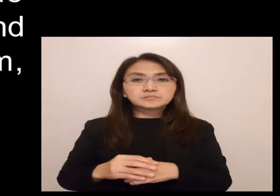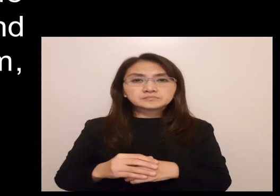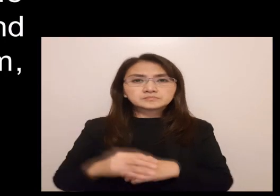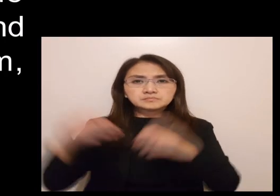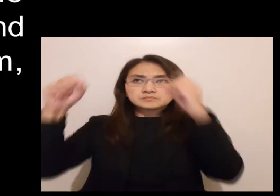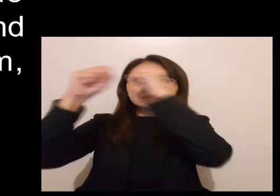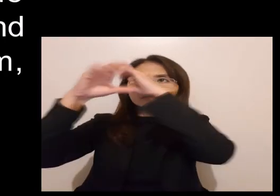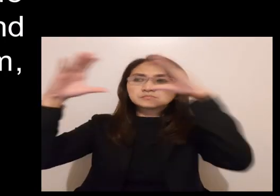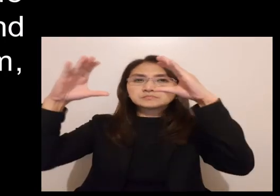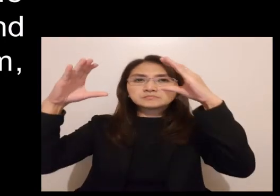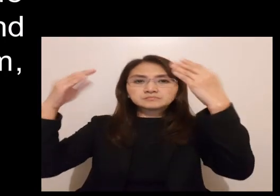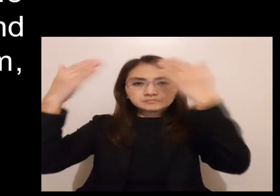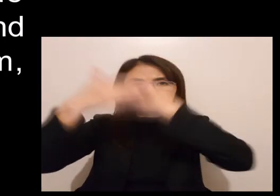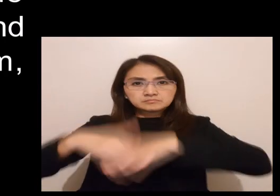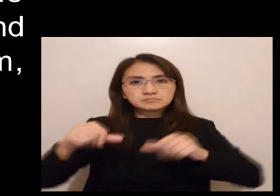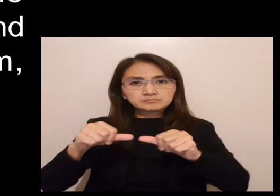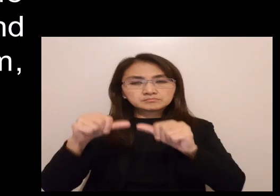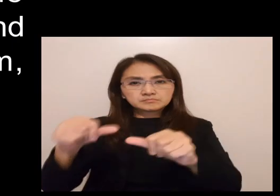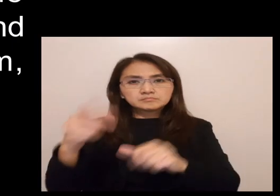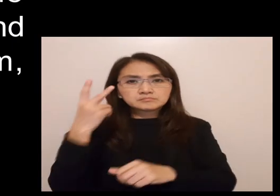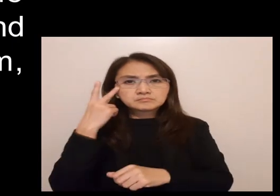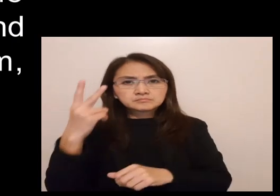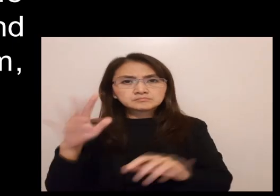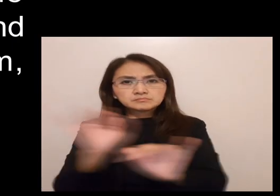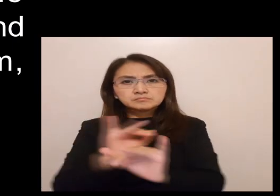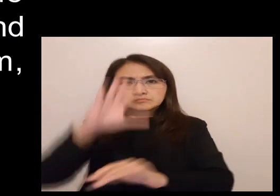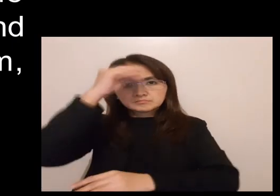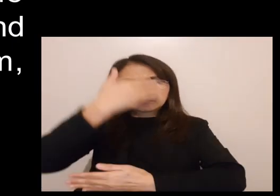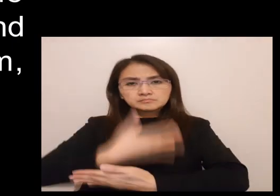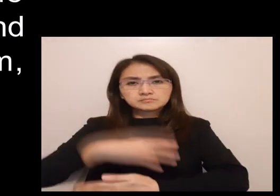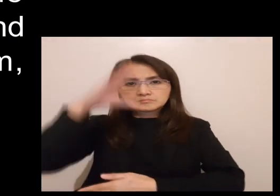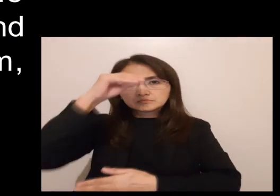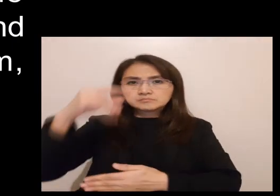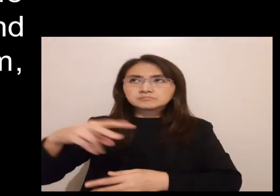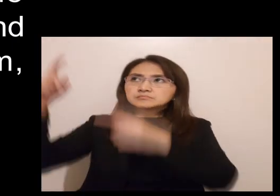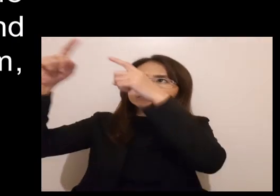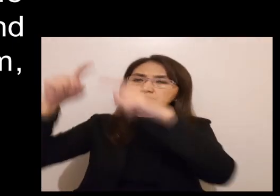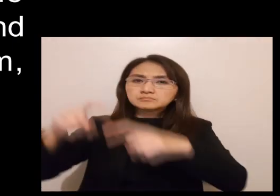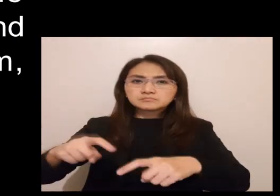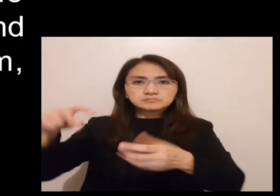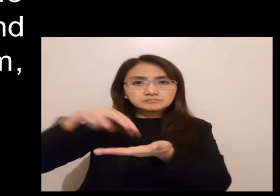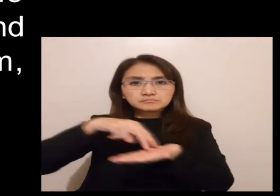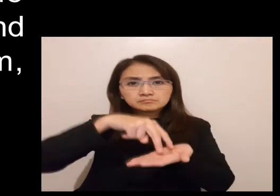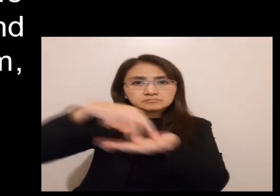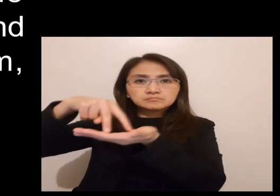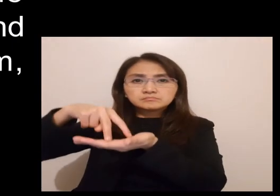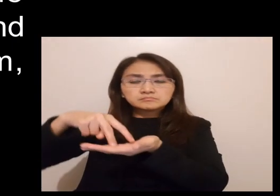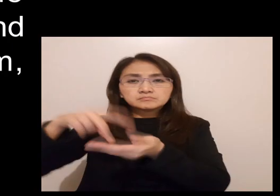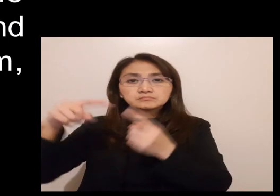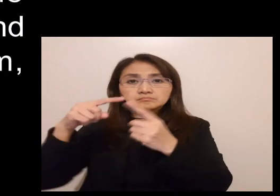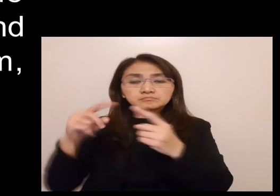As the visions during the night continued, I saw one like a Son of Man, coming on the clouds of heaven.